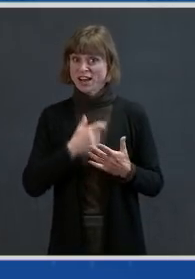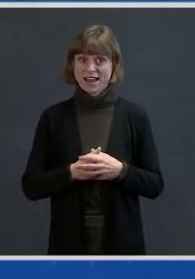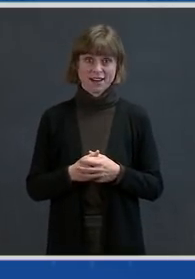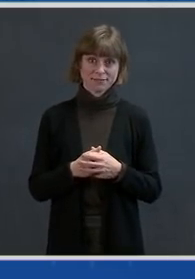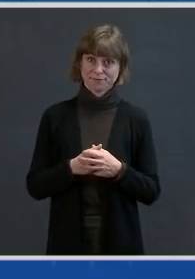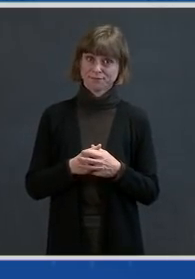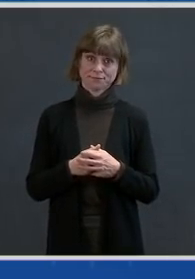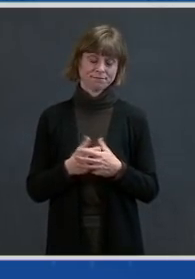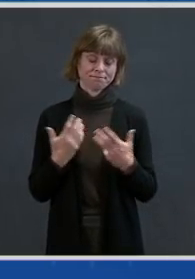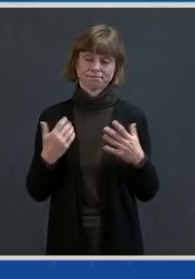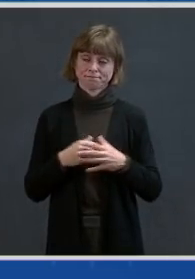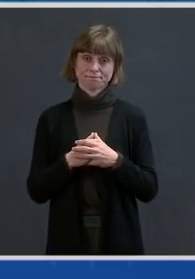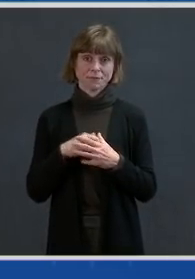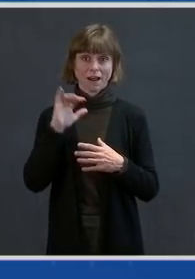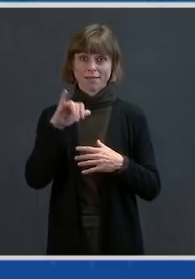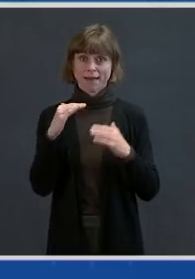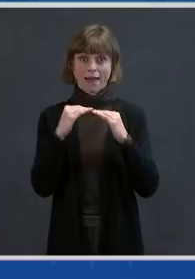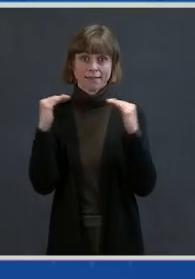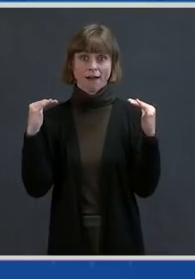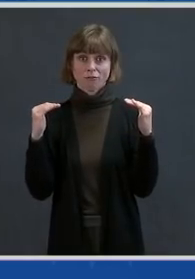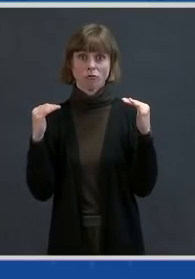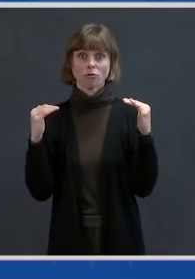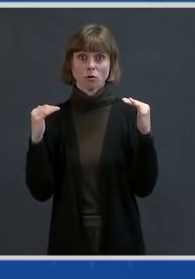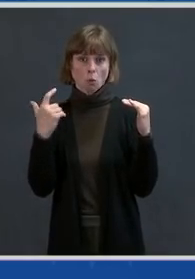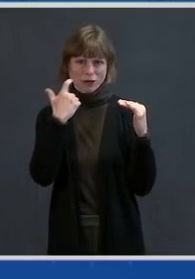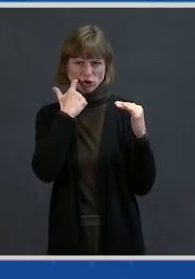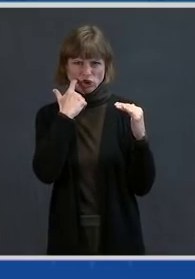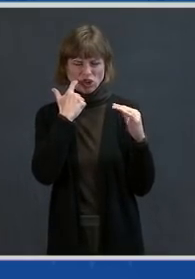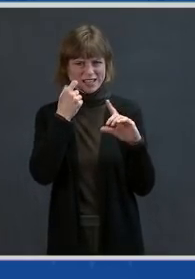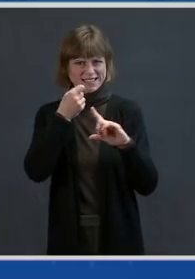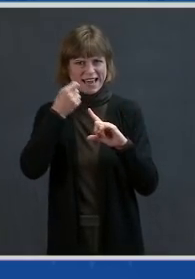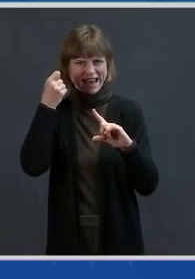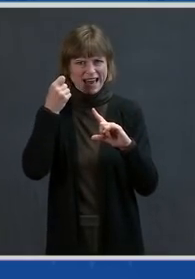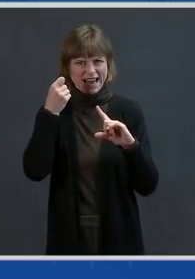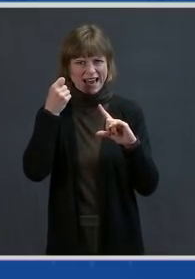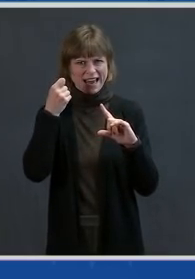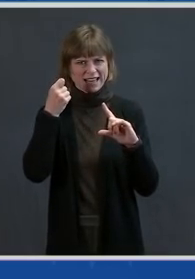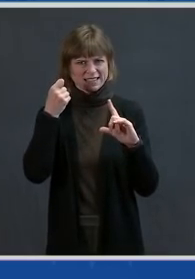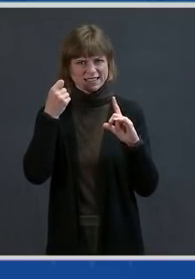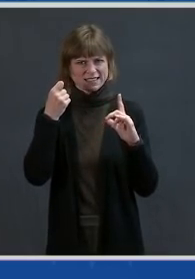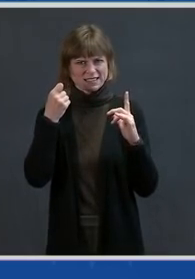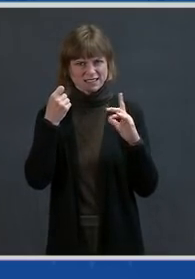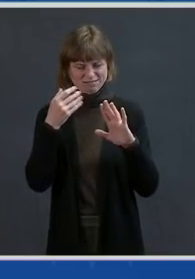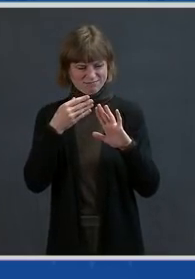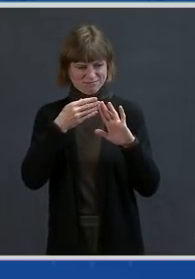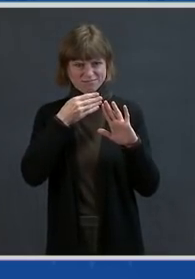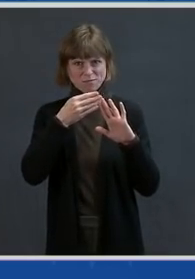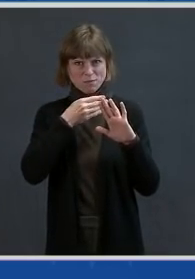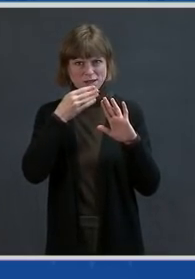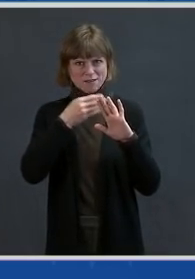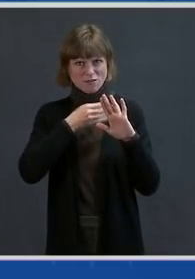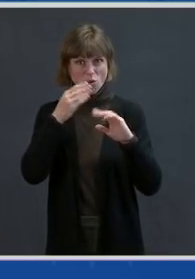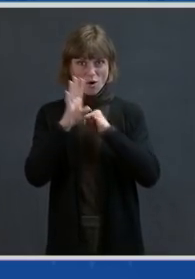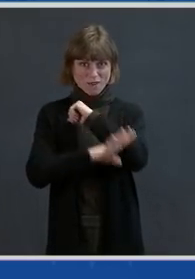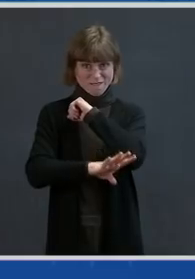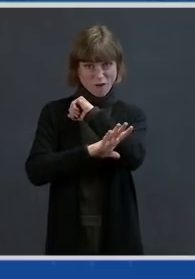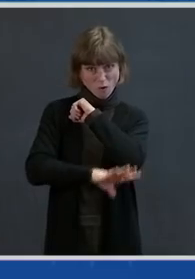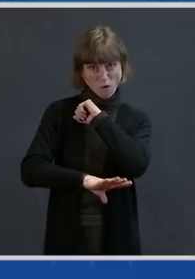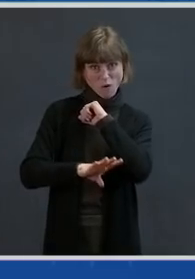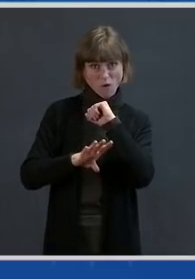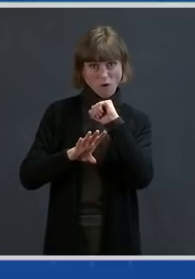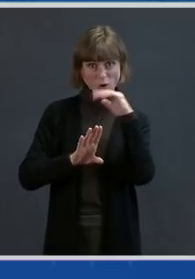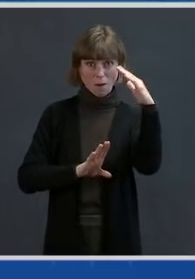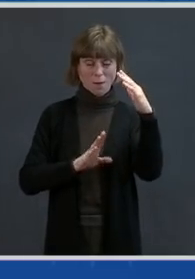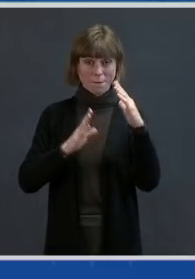we had the peak before — the base before we had the fall peak. So I would